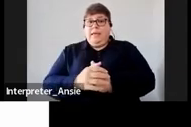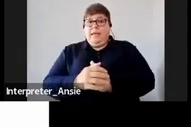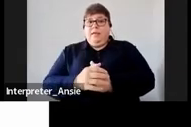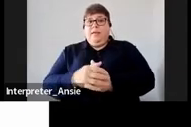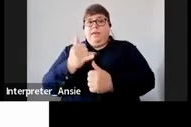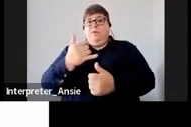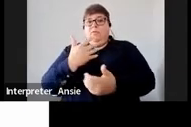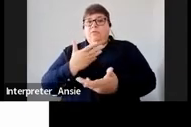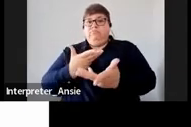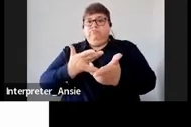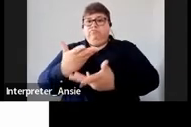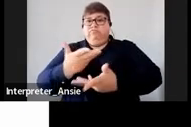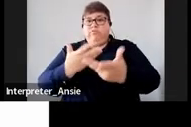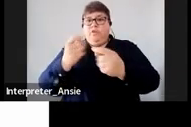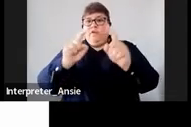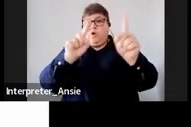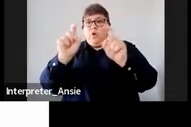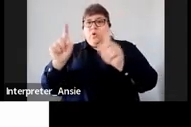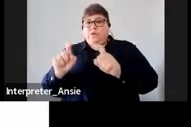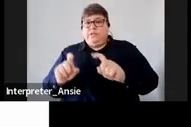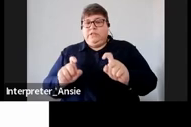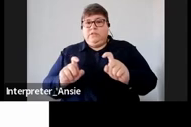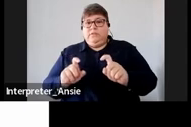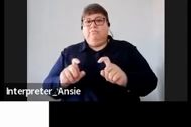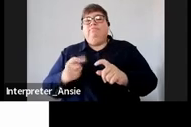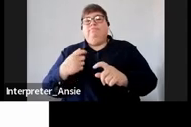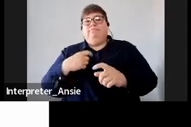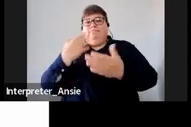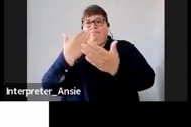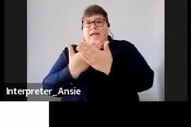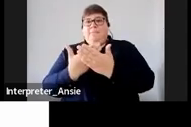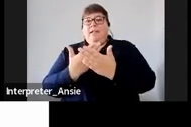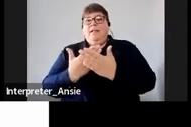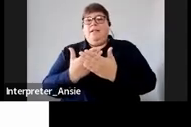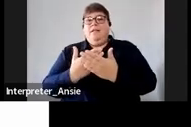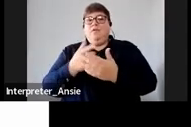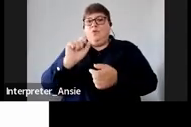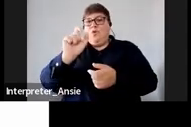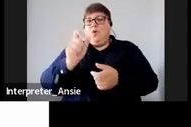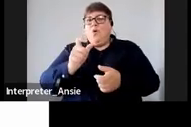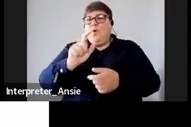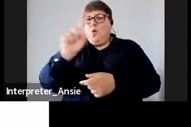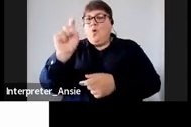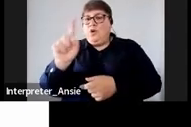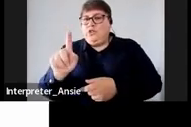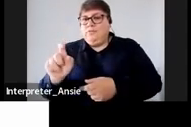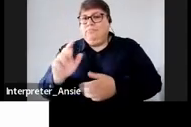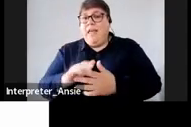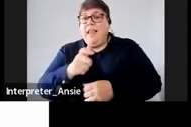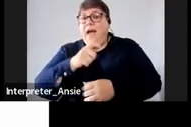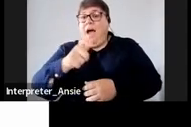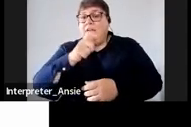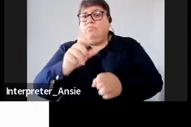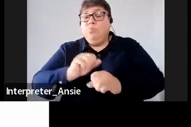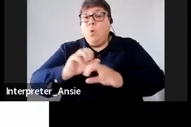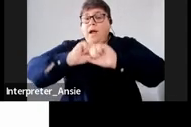flood us with questions so that you are able to then answer those questions and create more clarity to